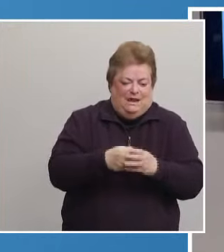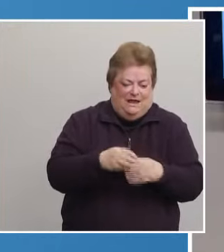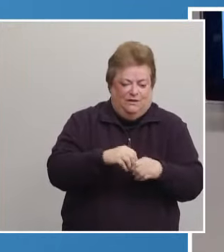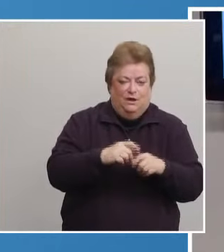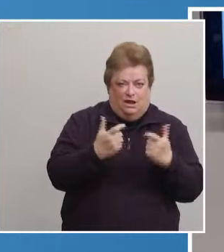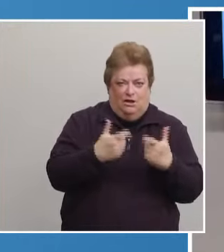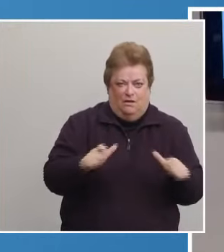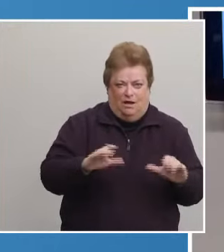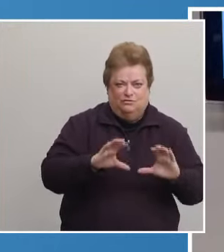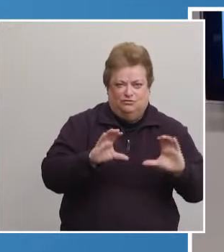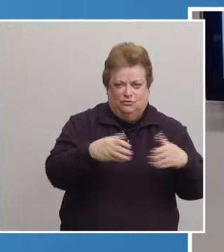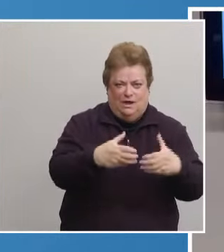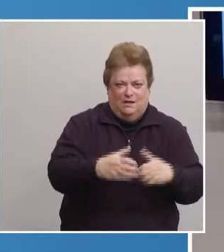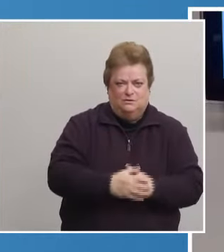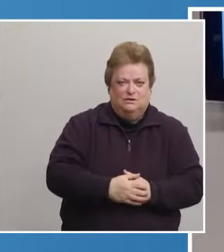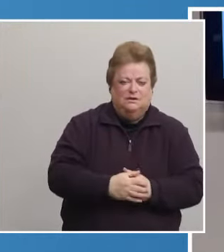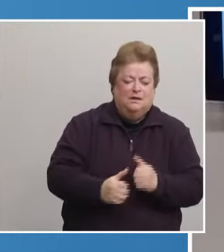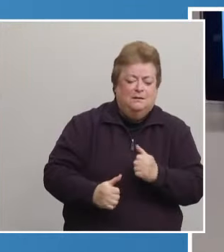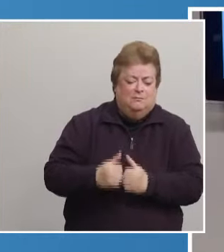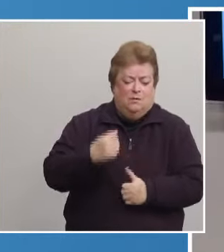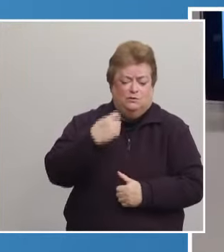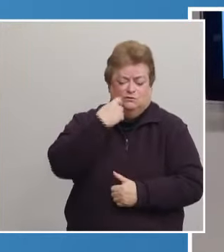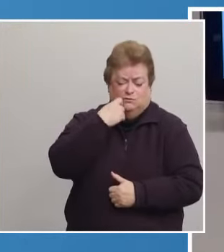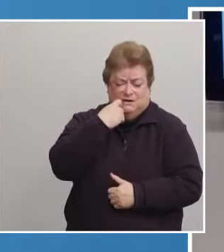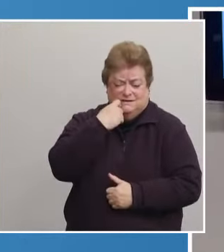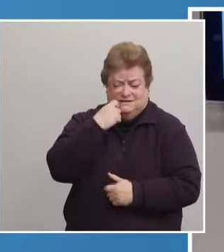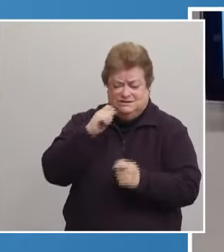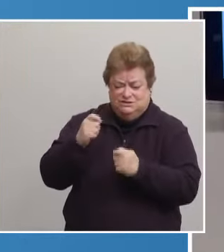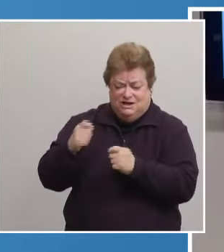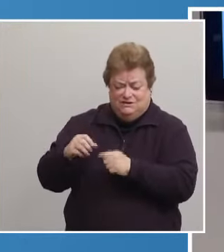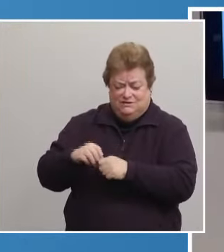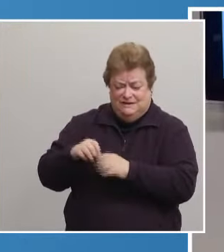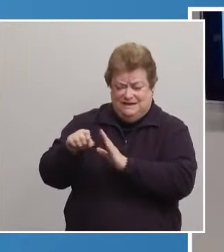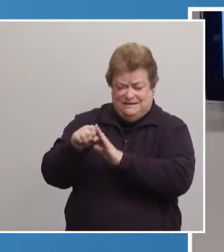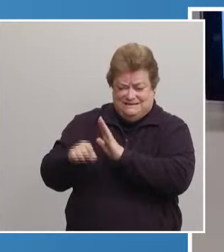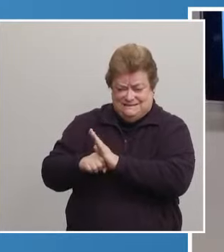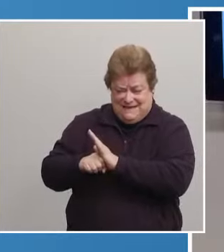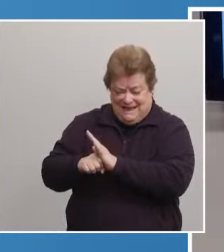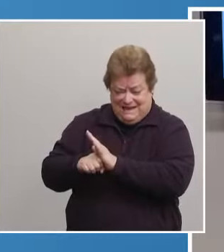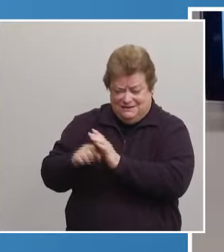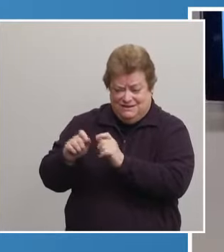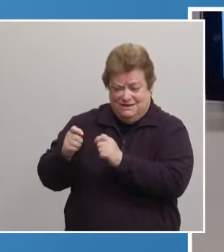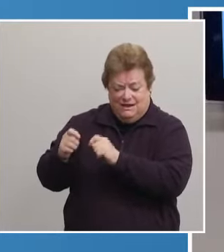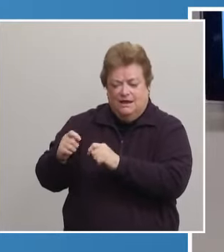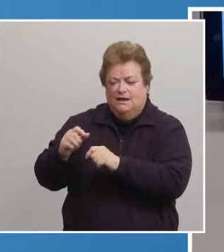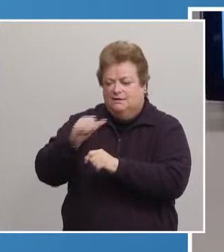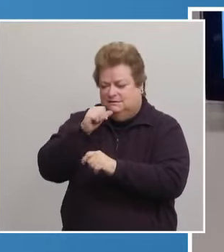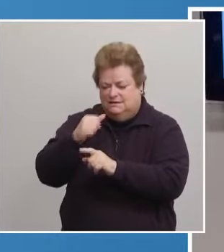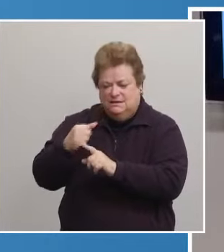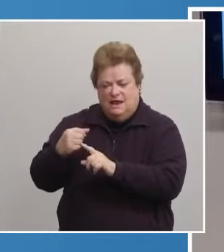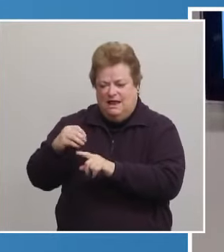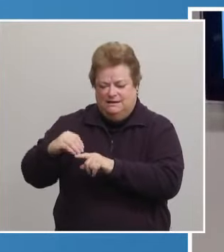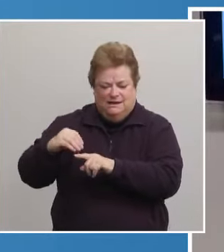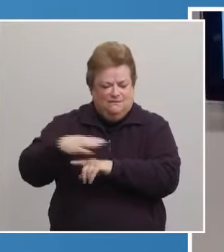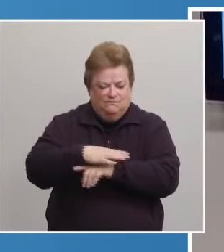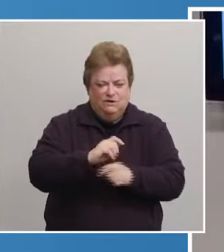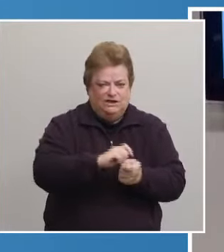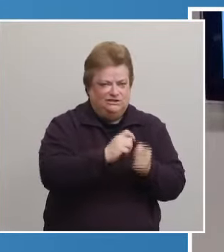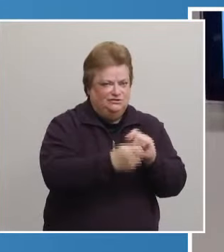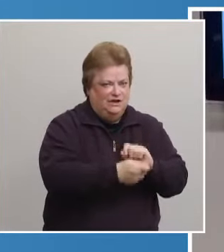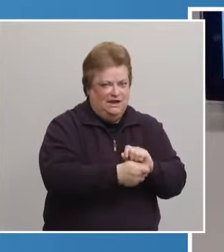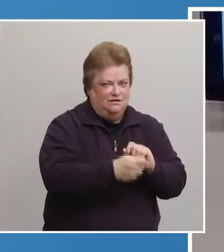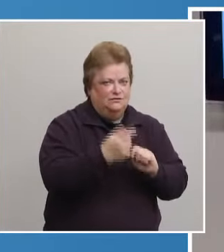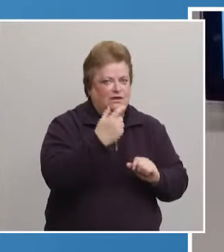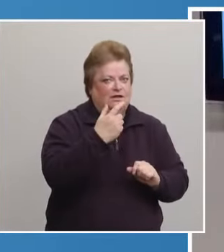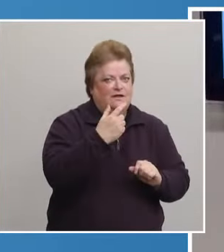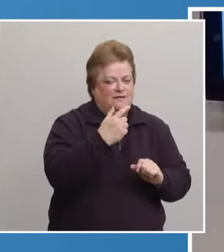The most recent changes to the state directed health measures do not impact the directed health measure measure in effect